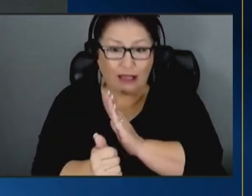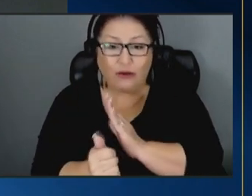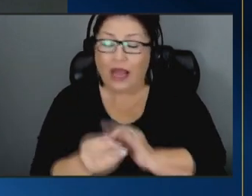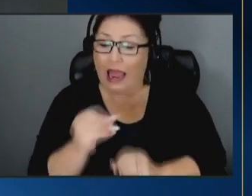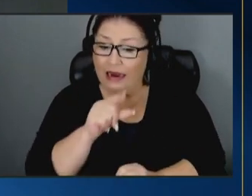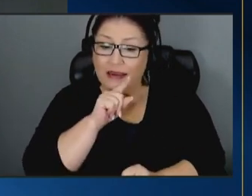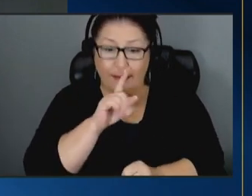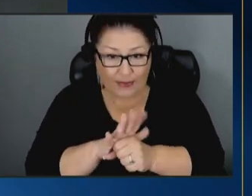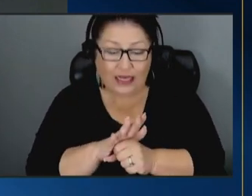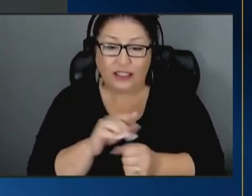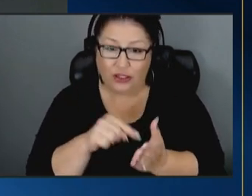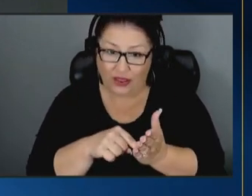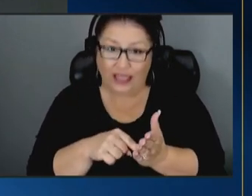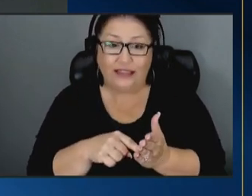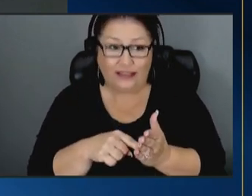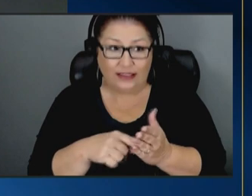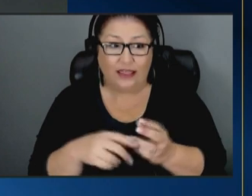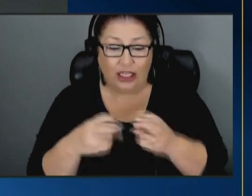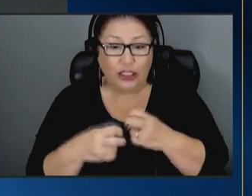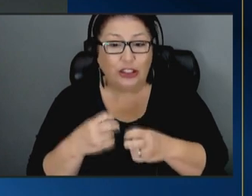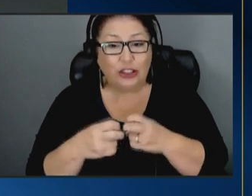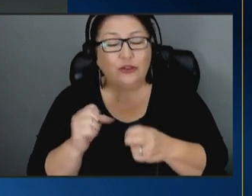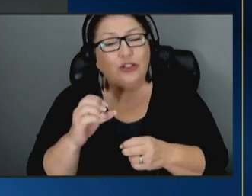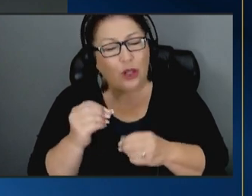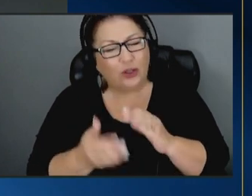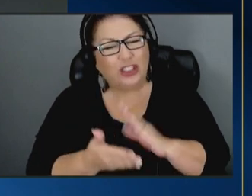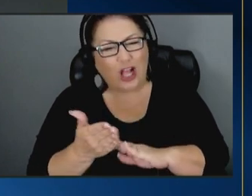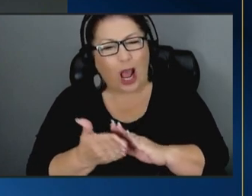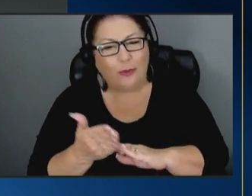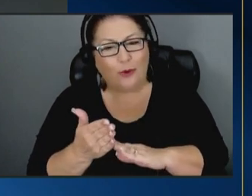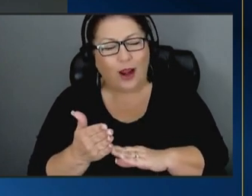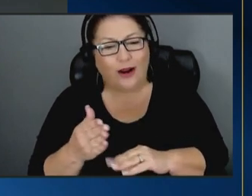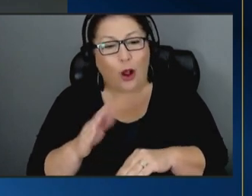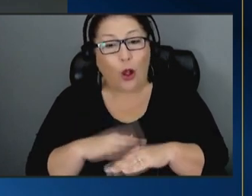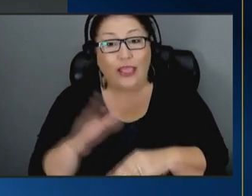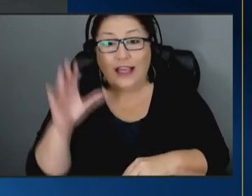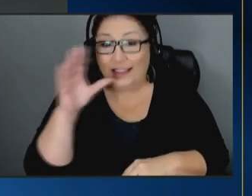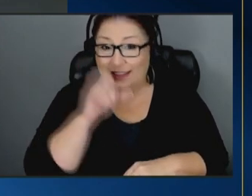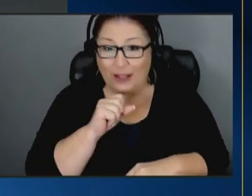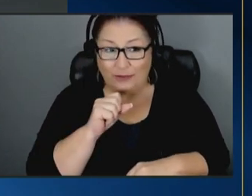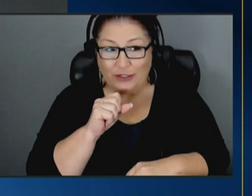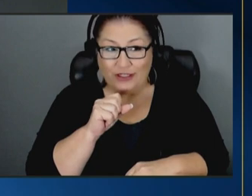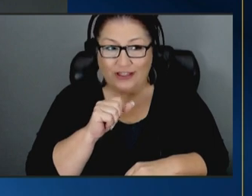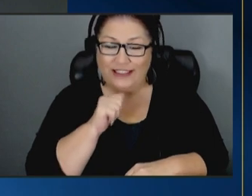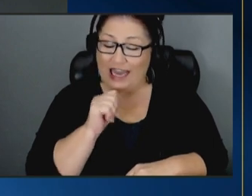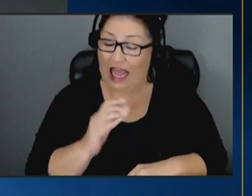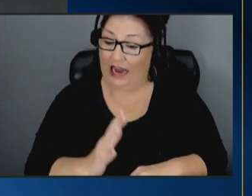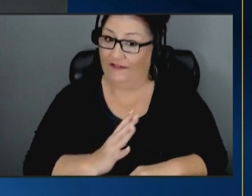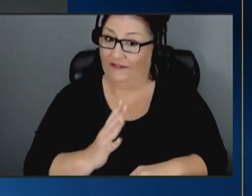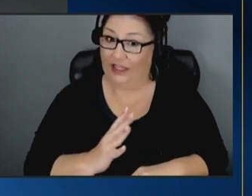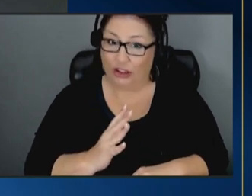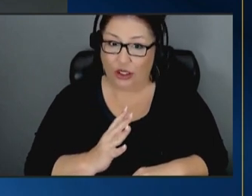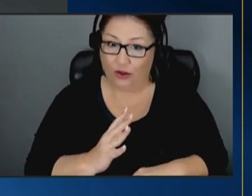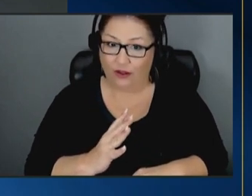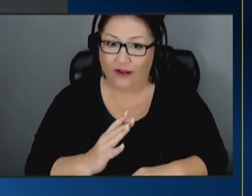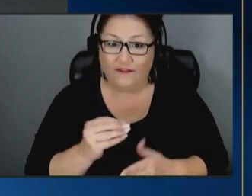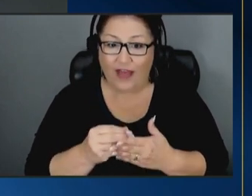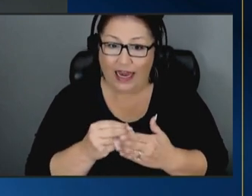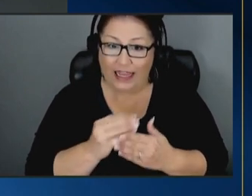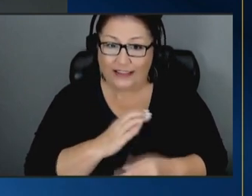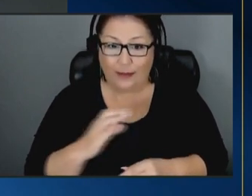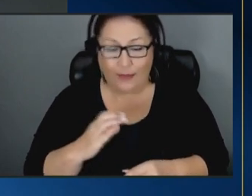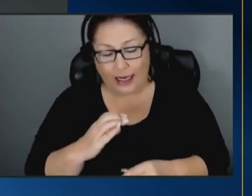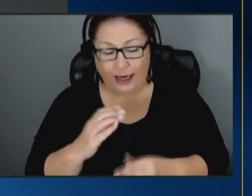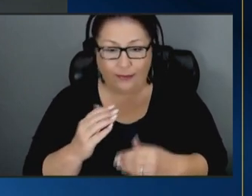these issues and let's just operate under the assumption uh this is not an official finance committee you know kind of proceeding